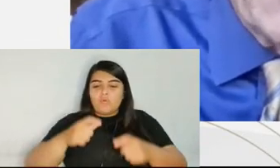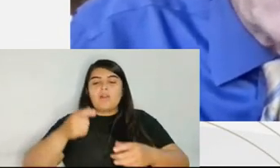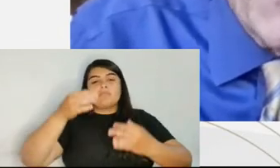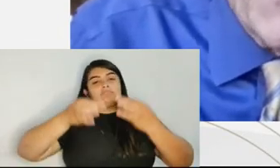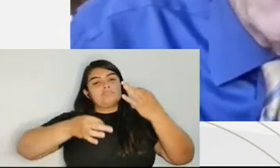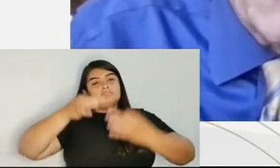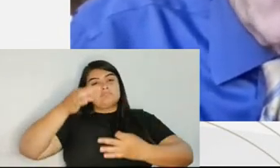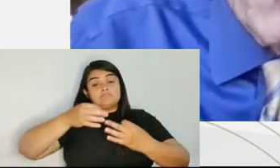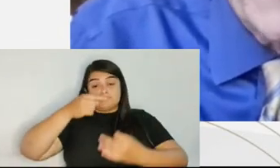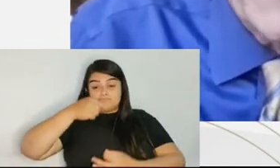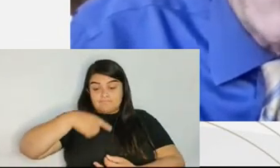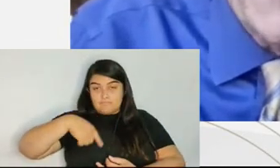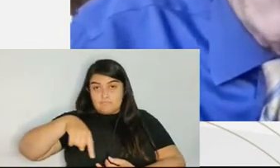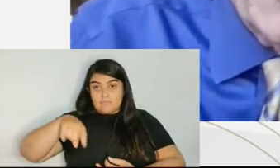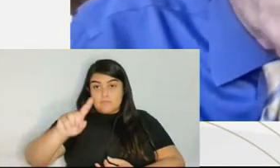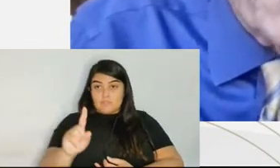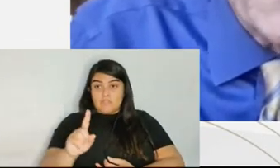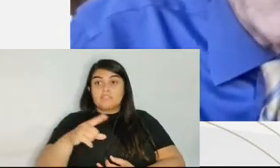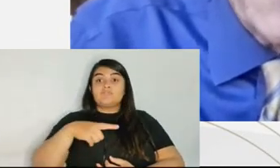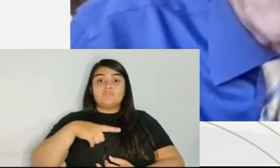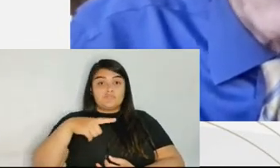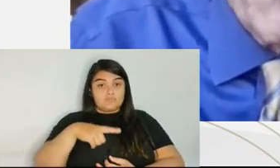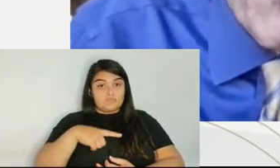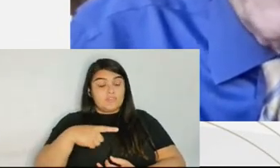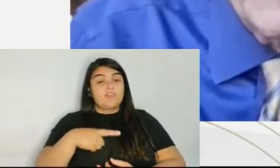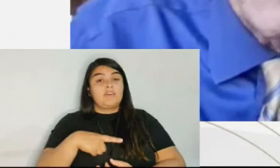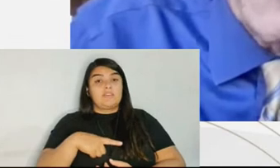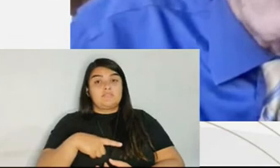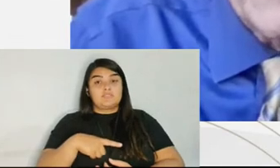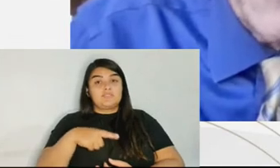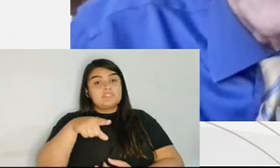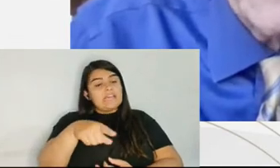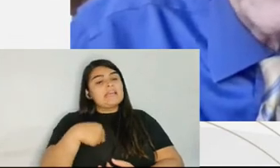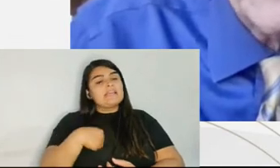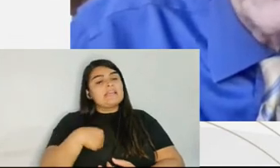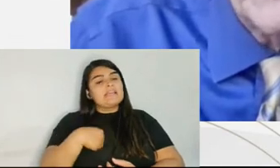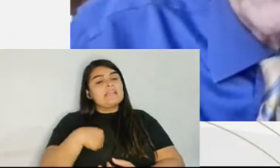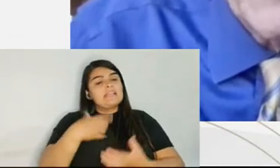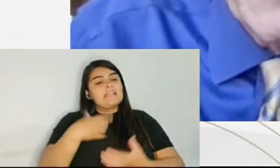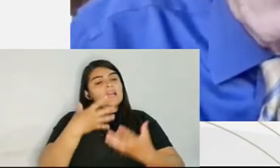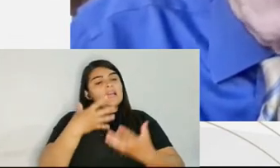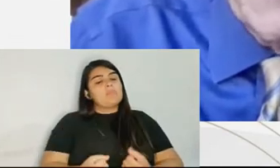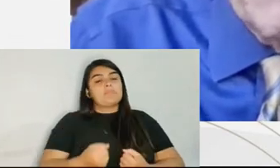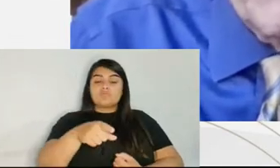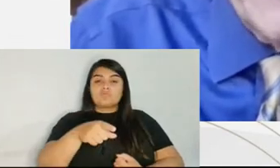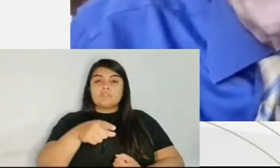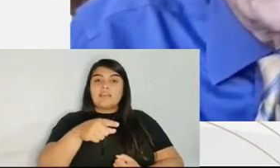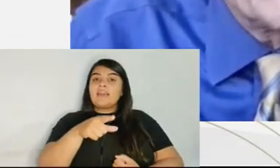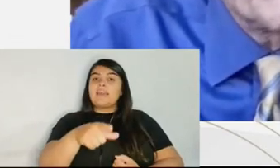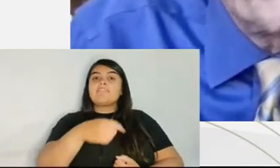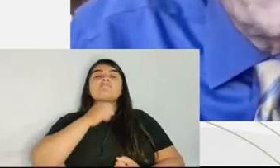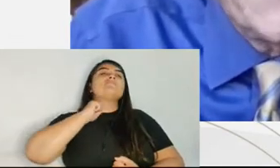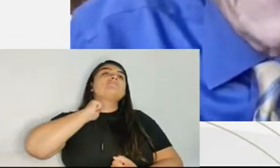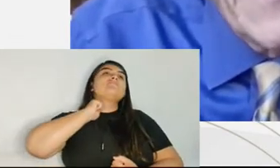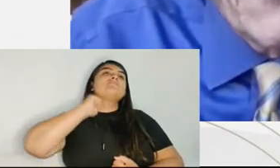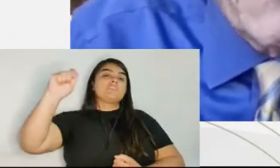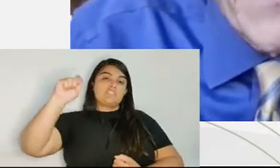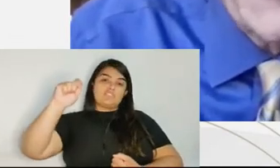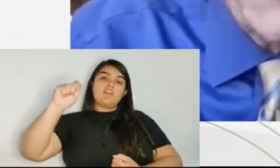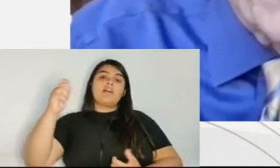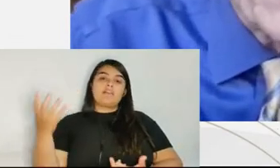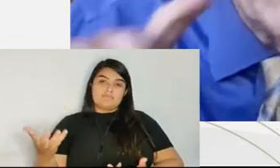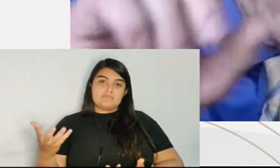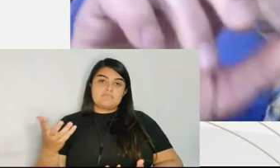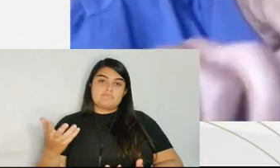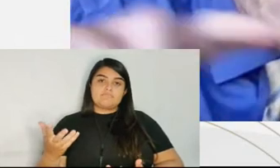capital charge, and there was no other sentencing provision besides execution. But by pleading guilty